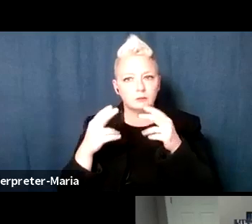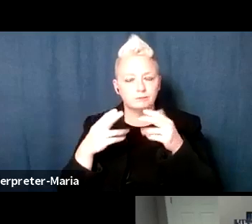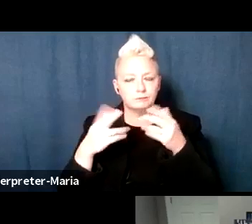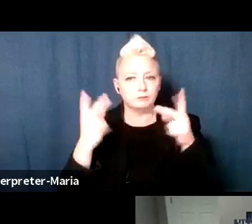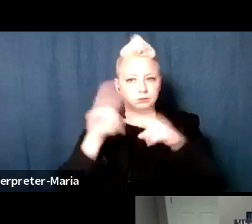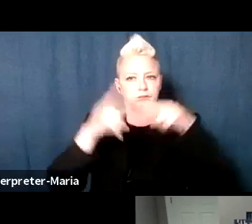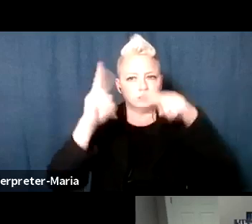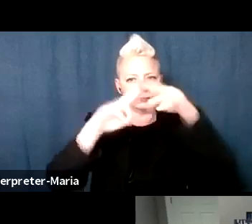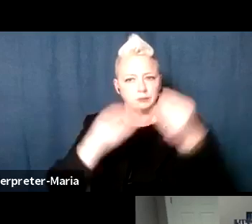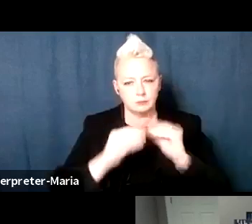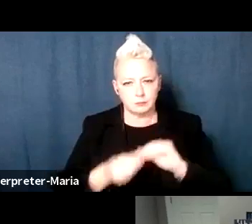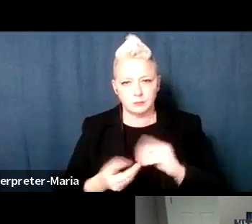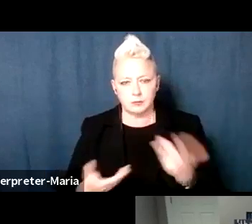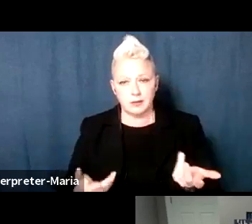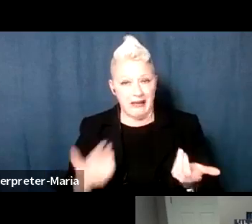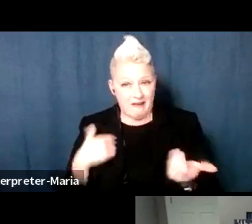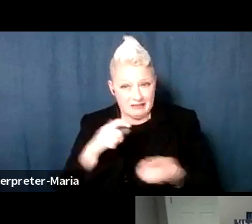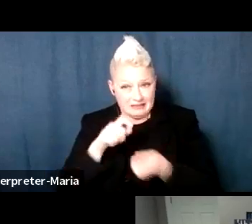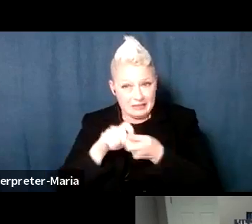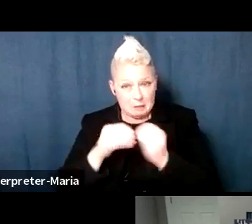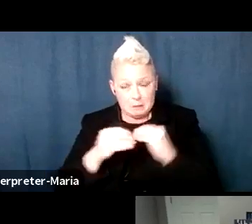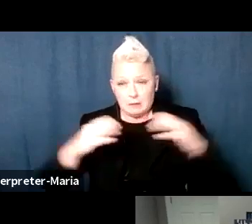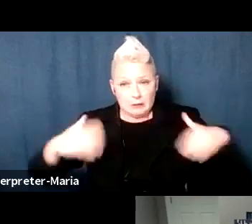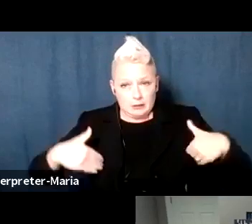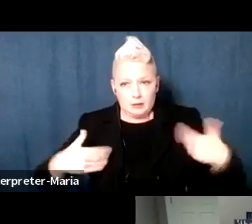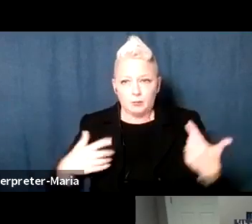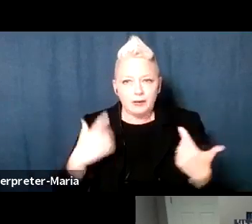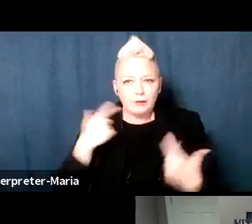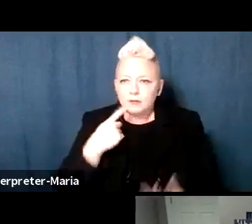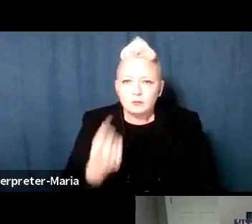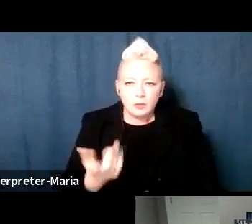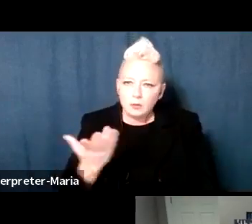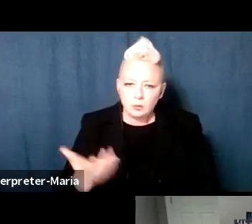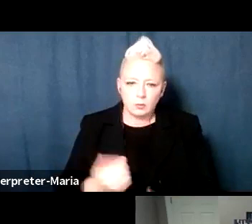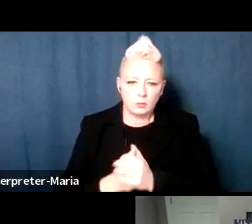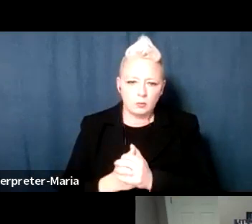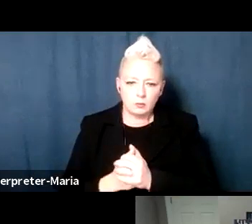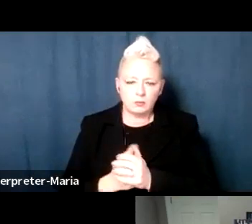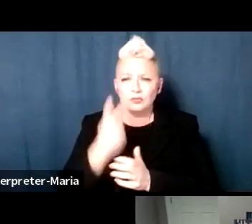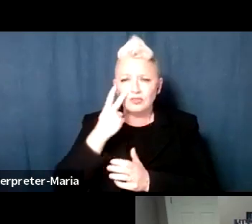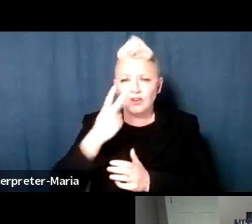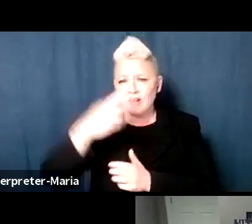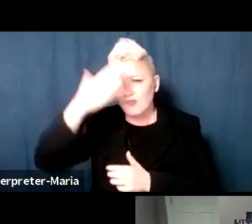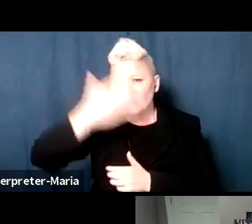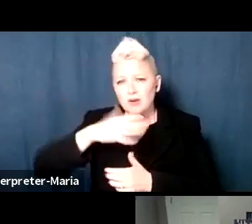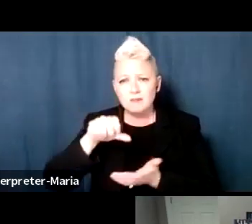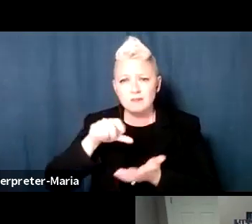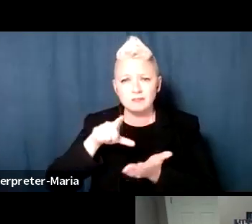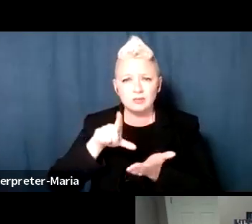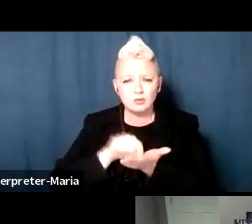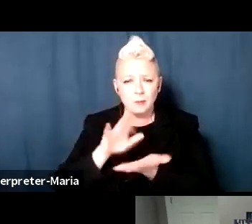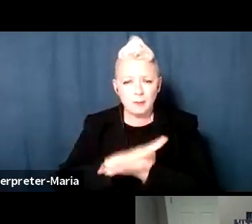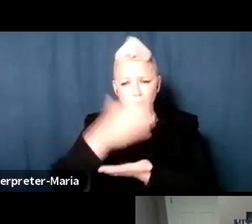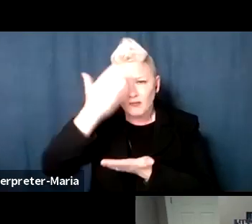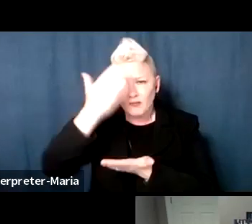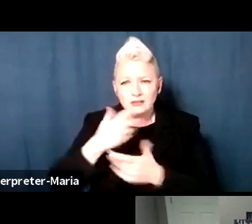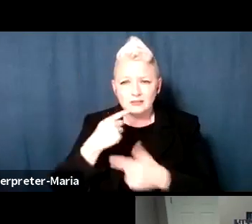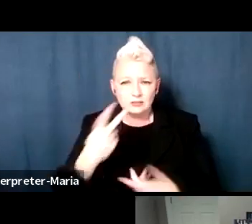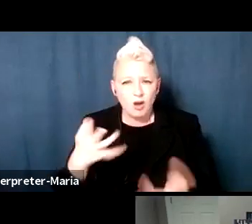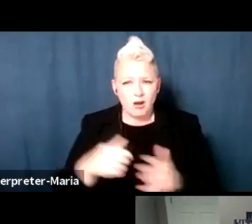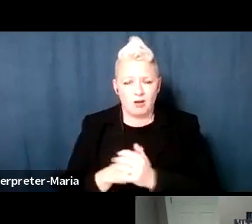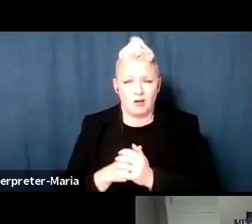But I think I don't have to tell this audience. Everybody saw it on the front page of their newspapers. We